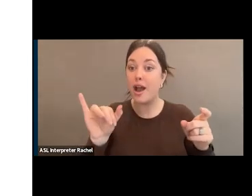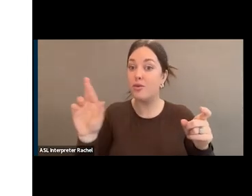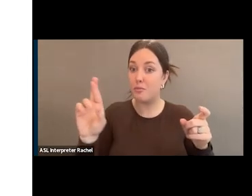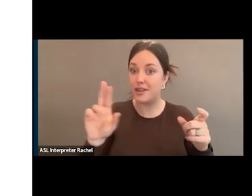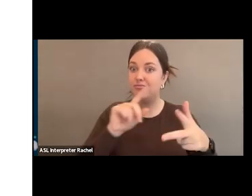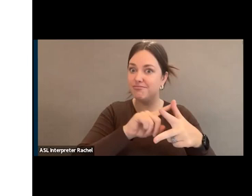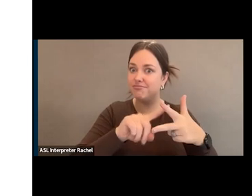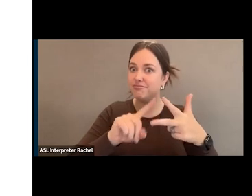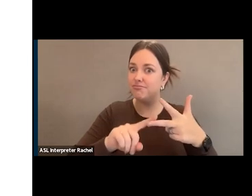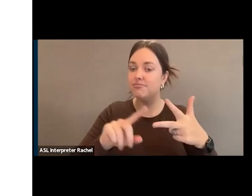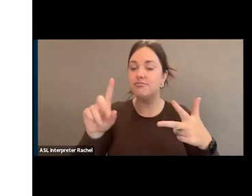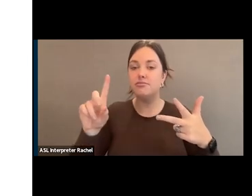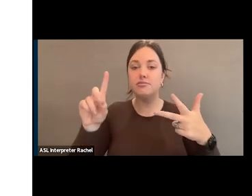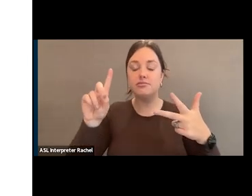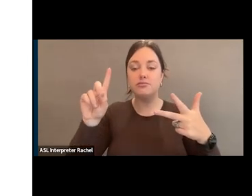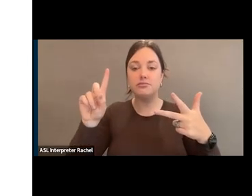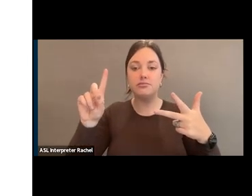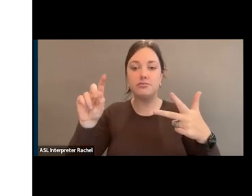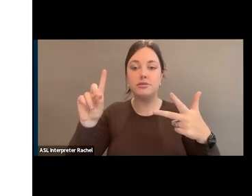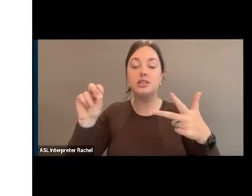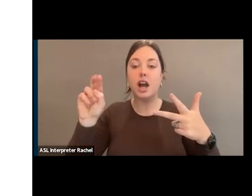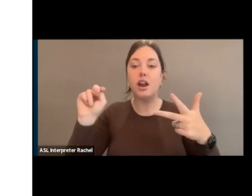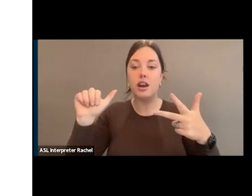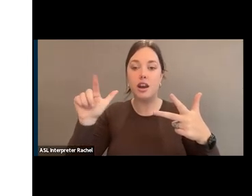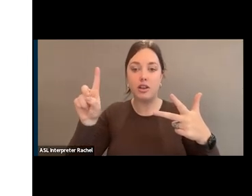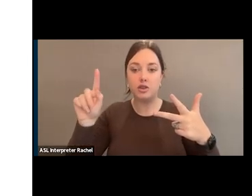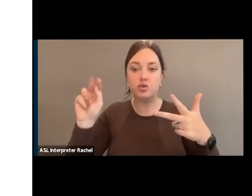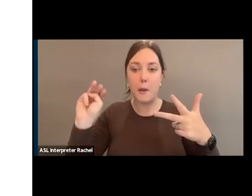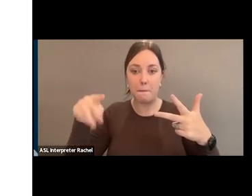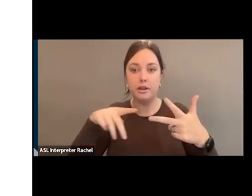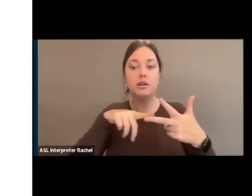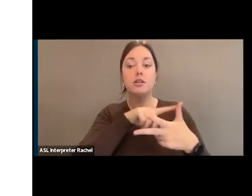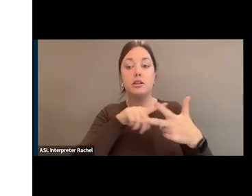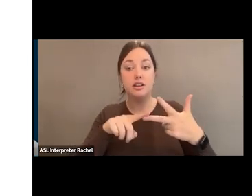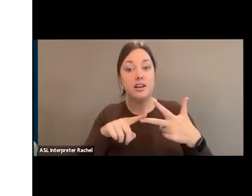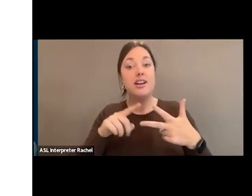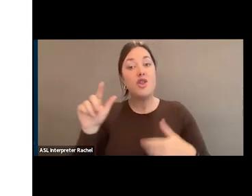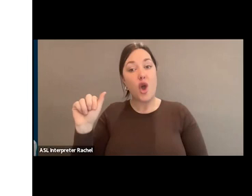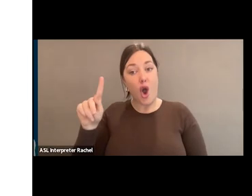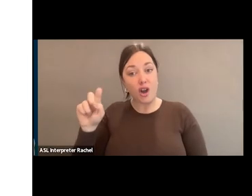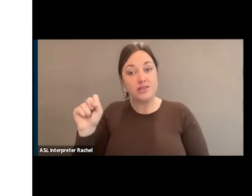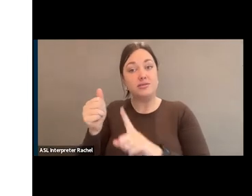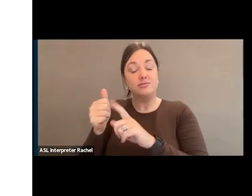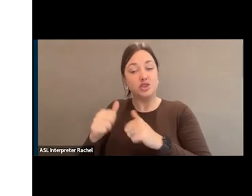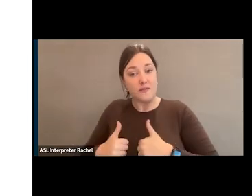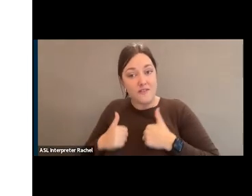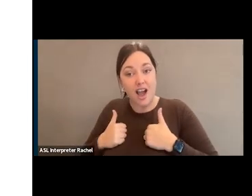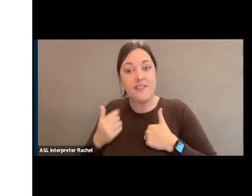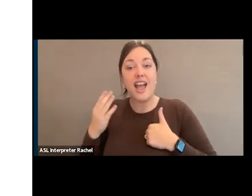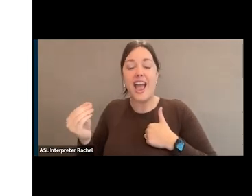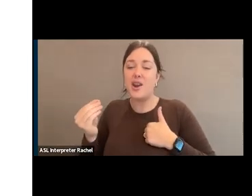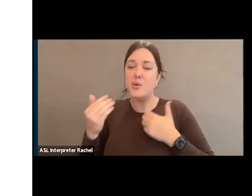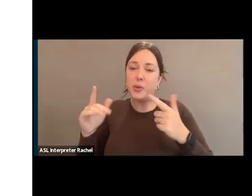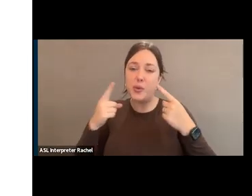Republican Donald Trump, in this case, that the arts actually not only survived, they thrived. There were